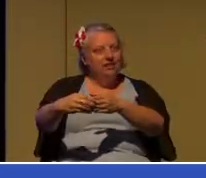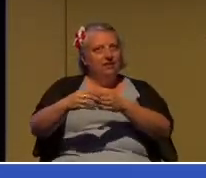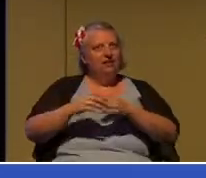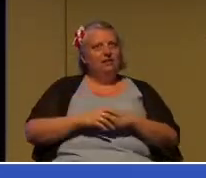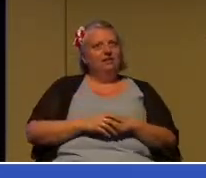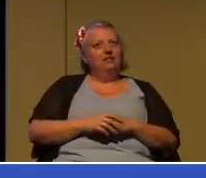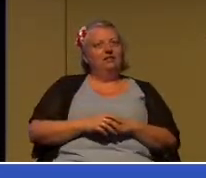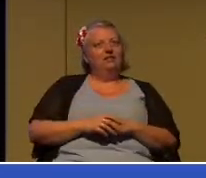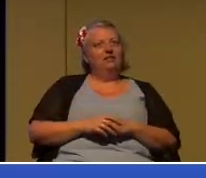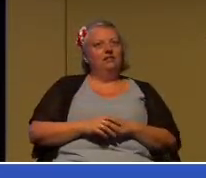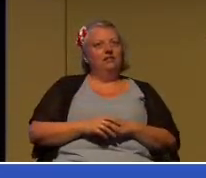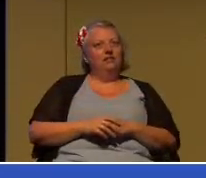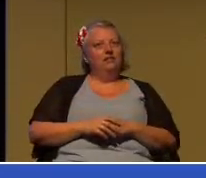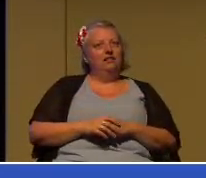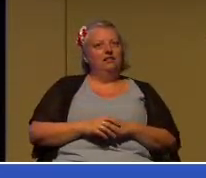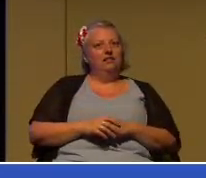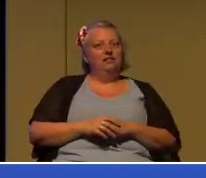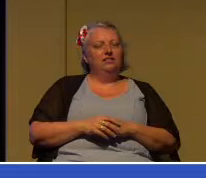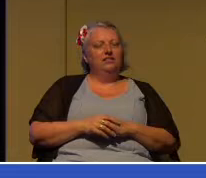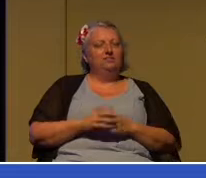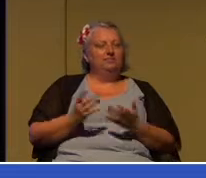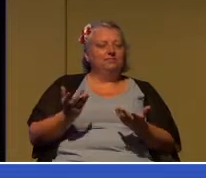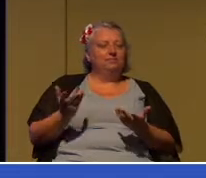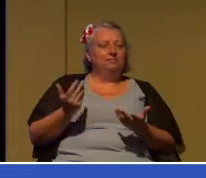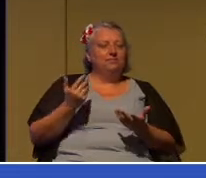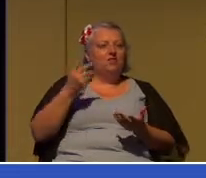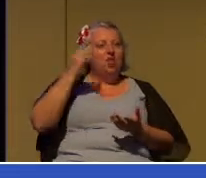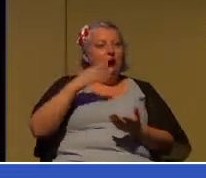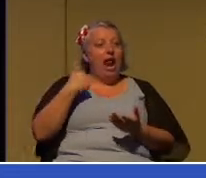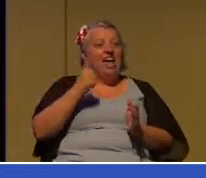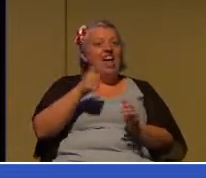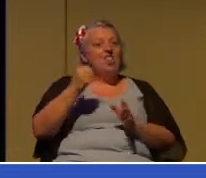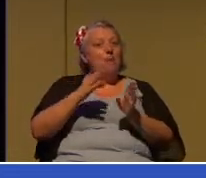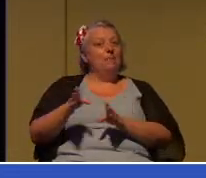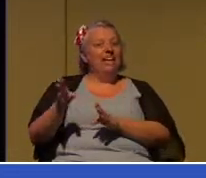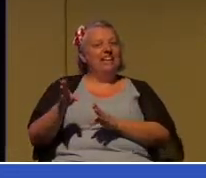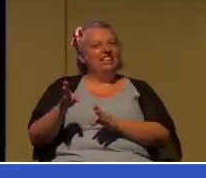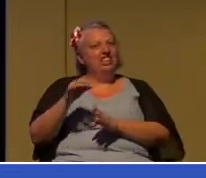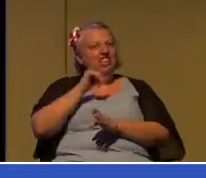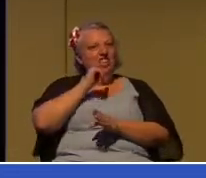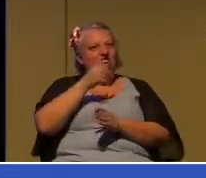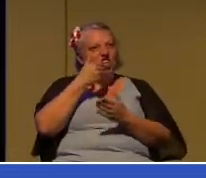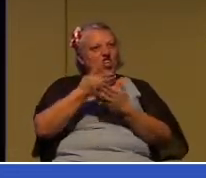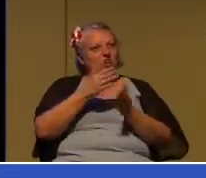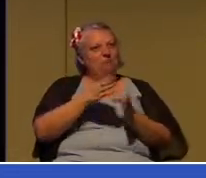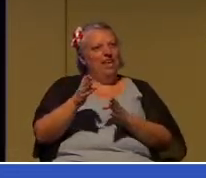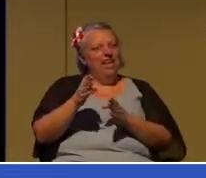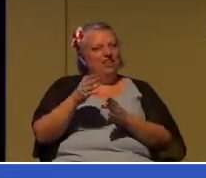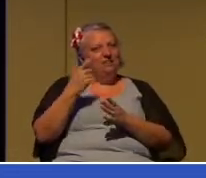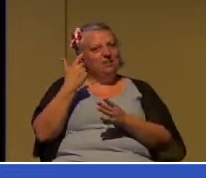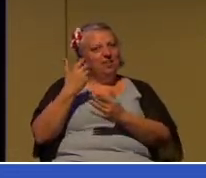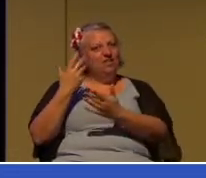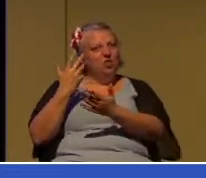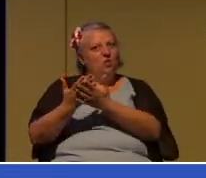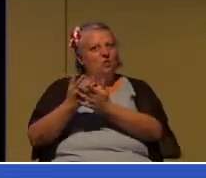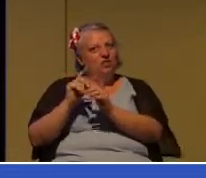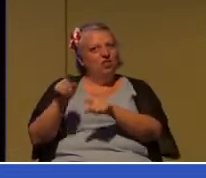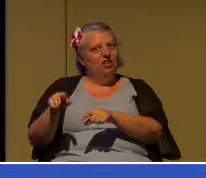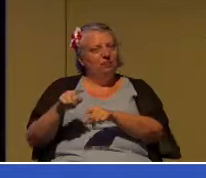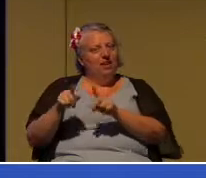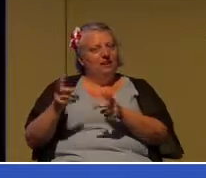Prison plans, not very nice plans, but other plans. Secondly, he left because his work was done.